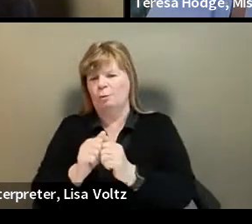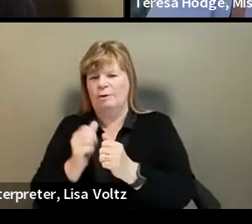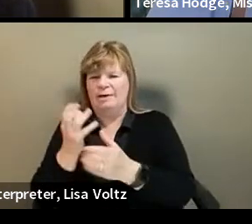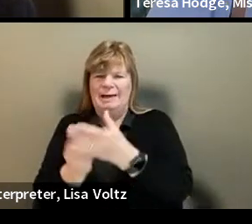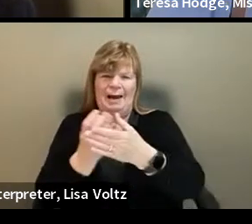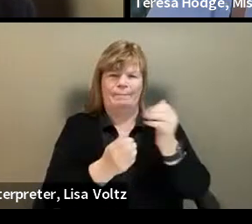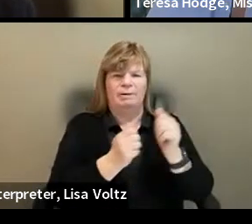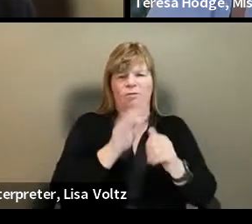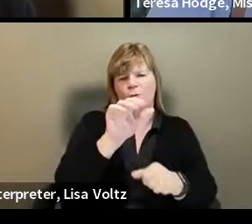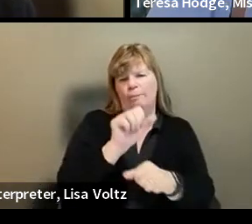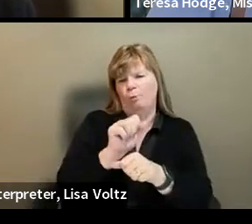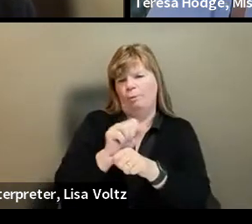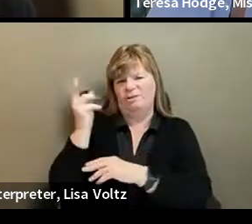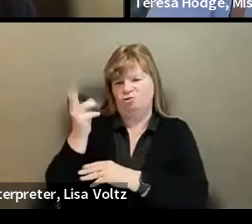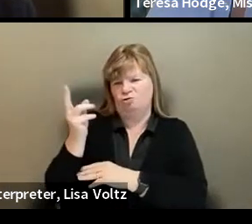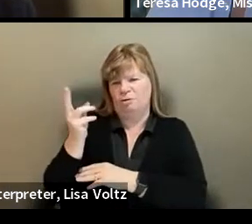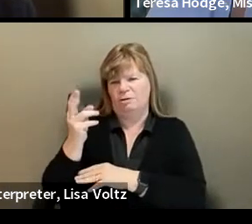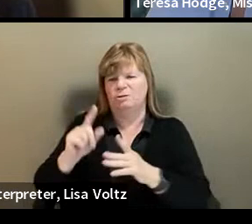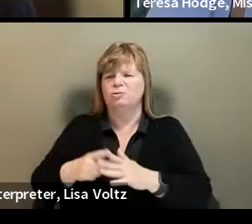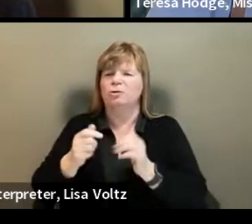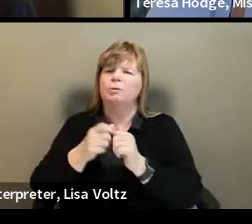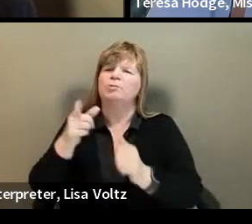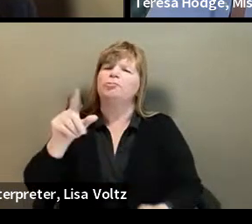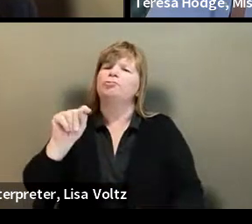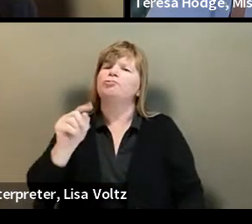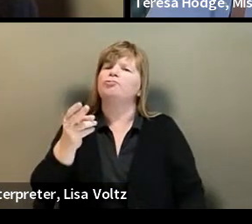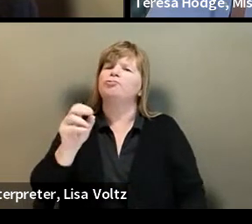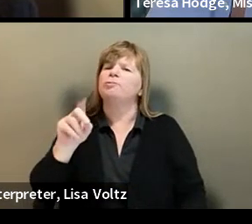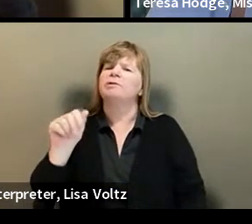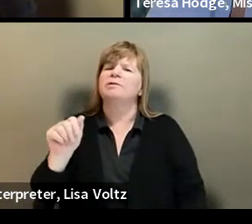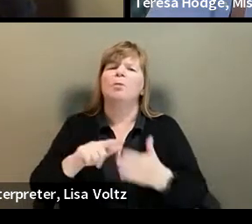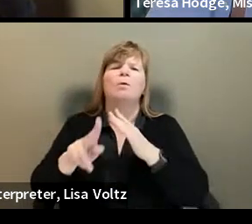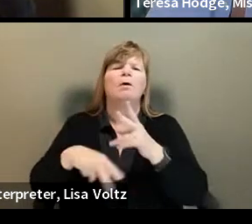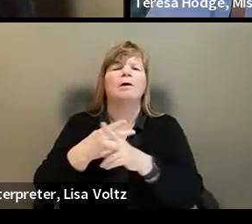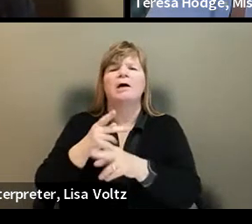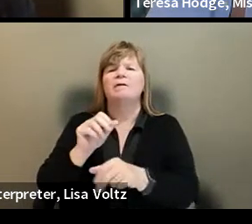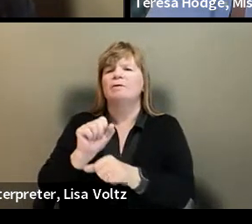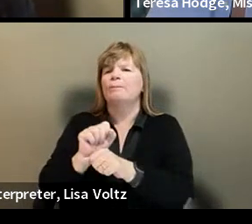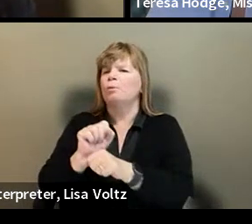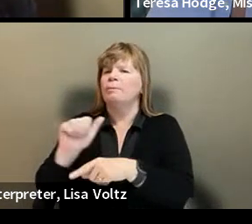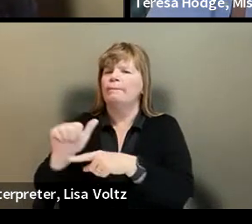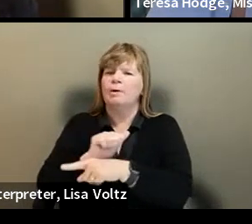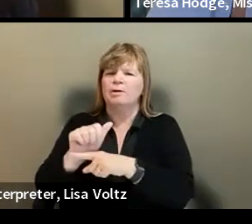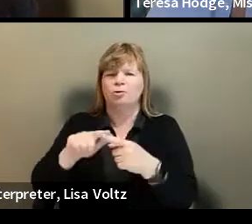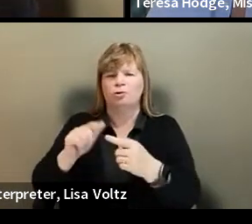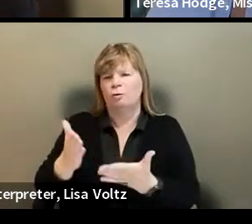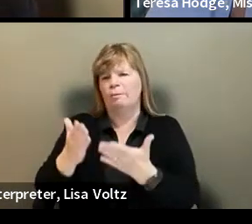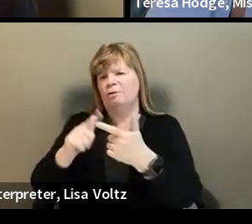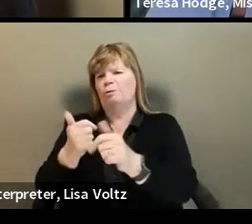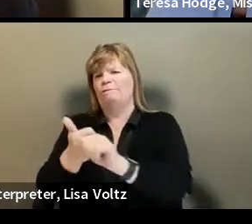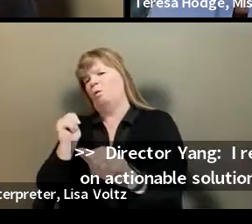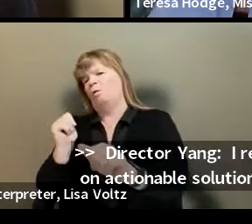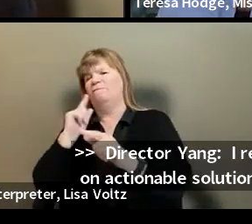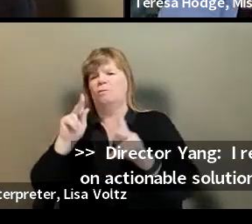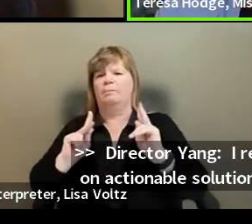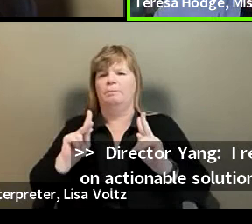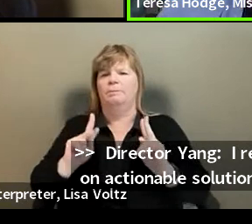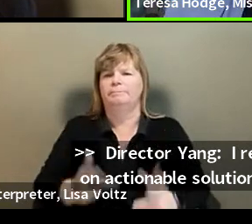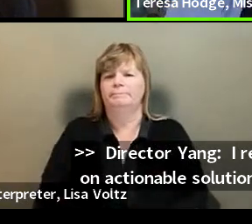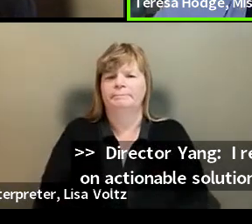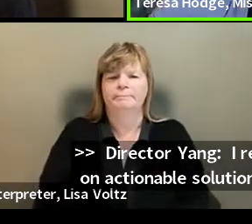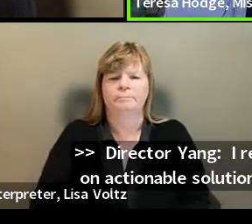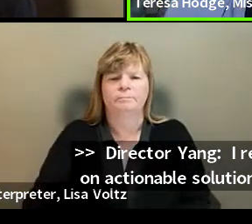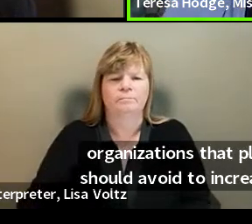history? And let's start with you, Teresa. What employment practices do you recommend be avoided? Um,